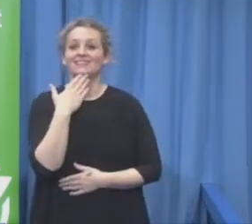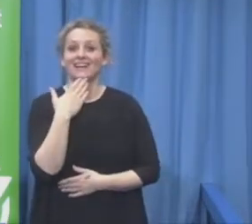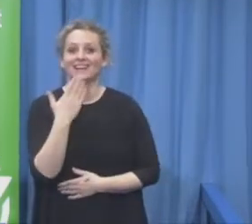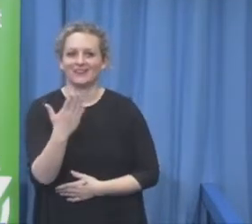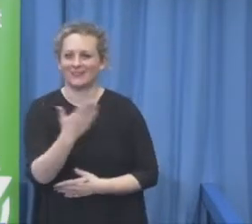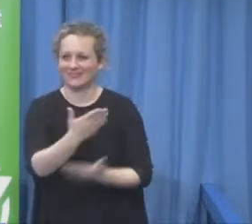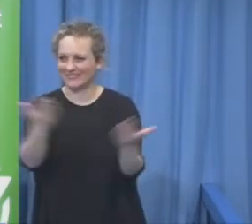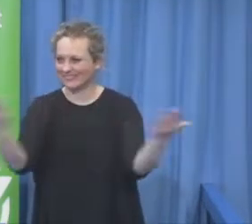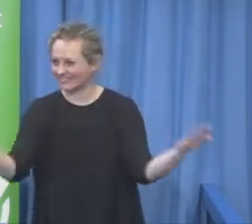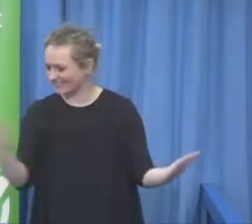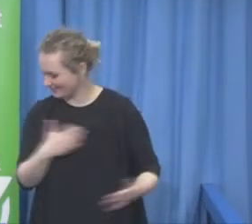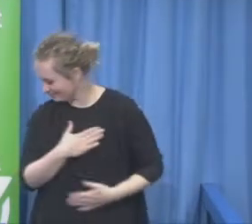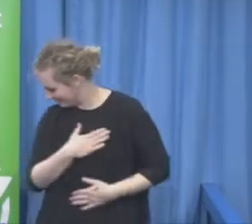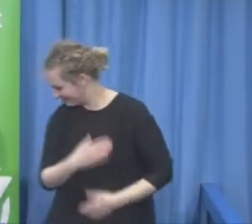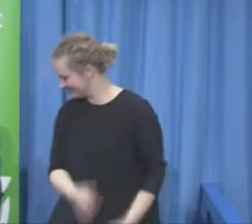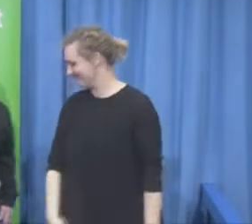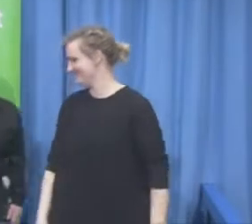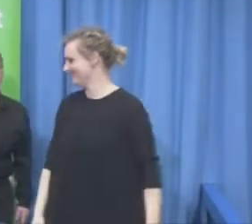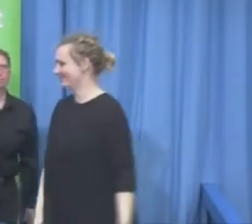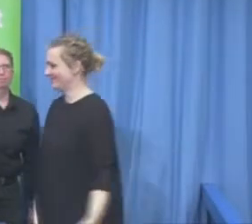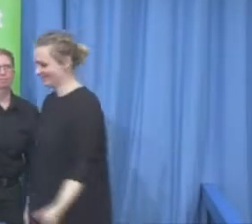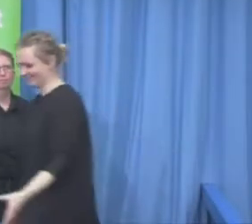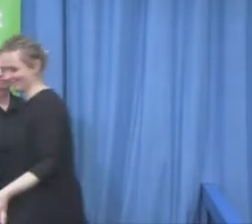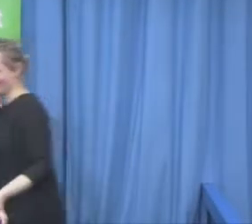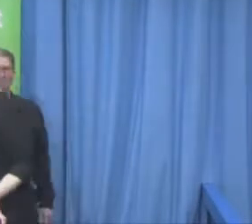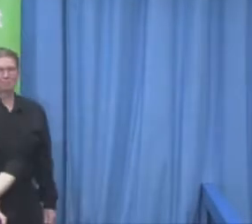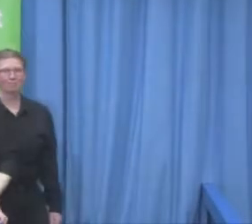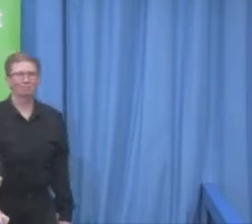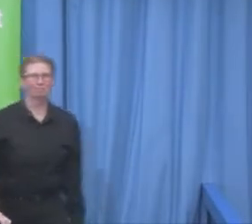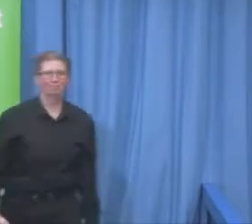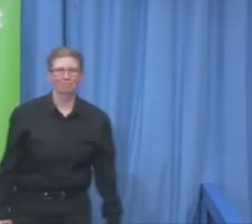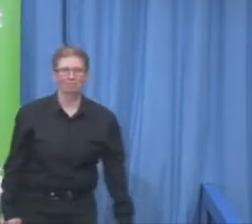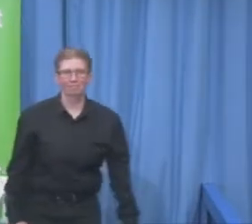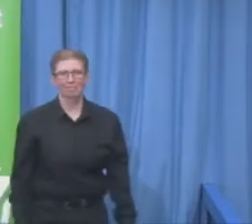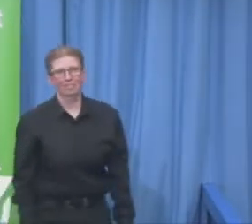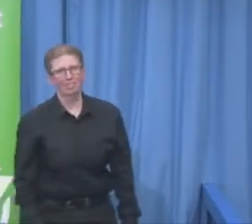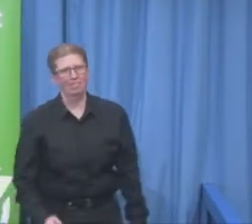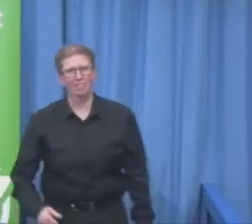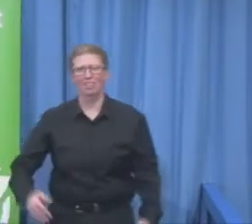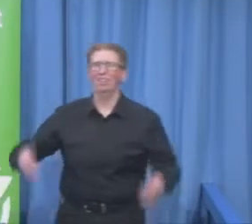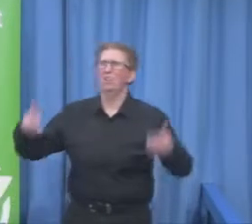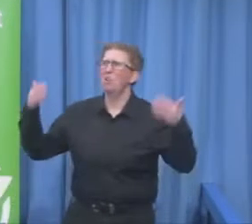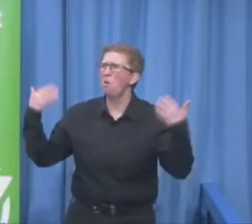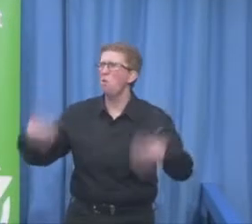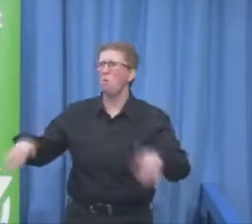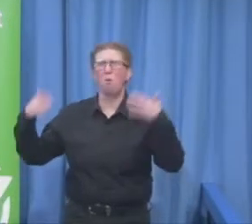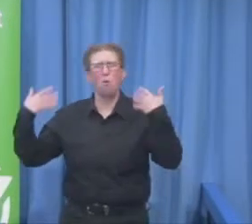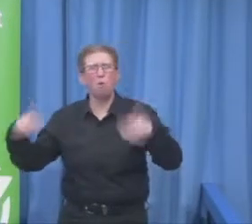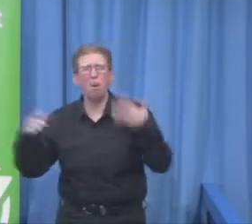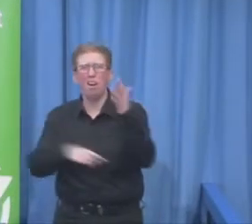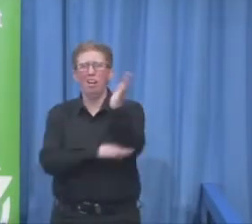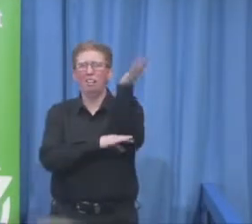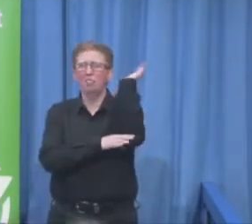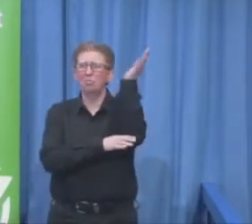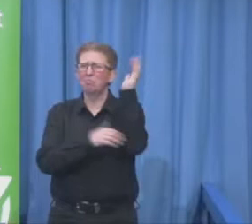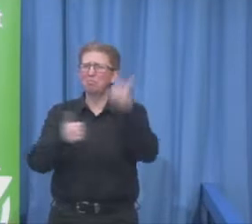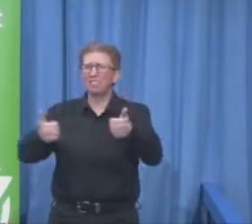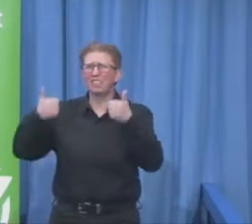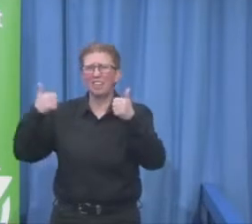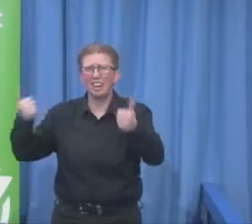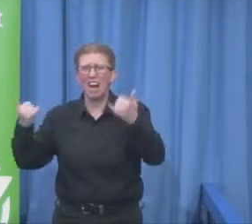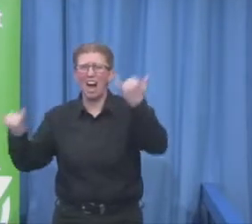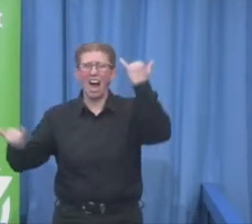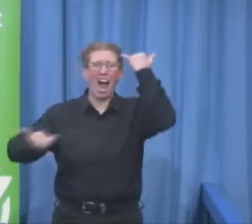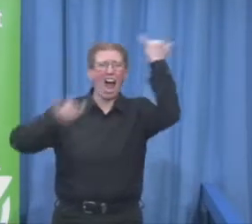Oh, Sinjin, that is brilliant. It is absolutely fantastic. And I think the idea of fashion and design and creativity or